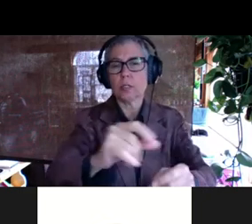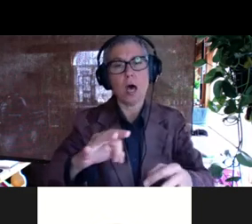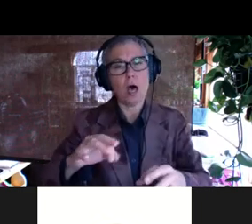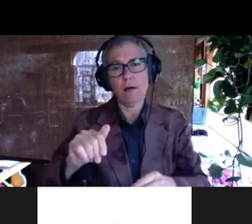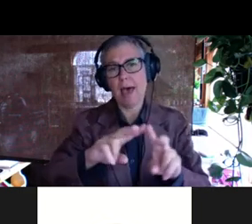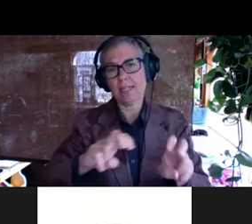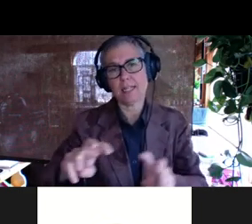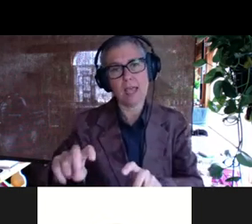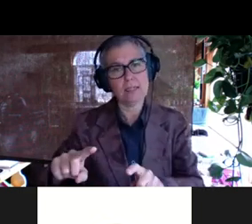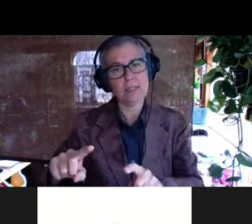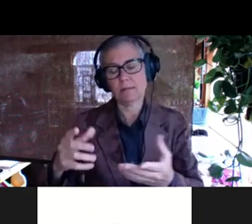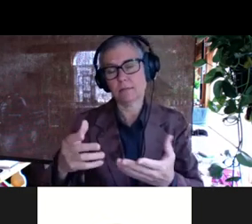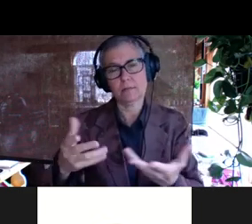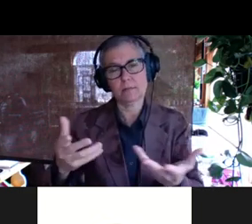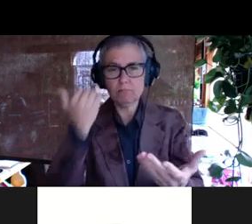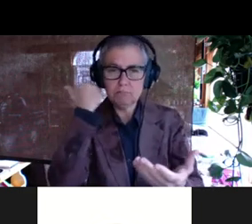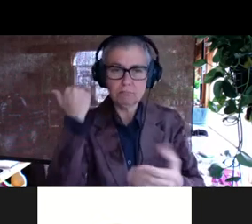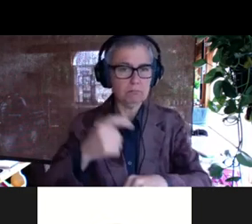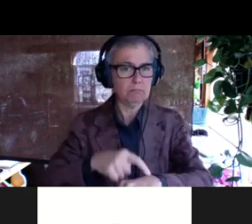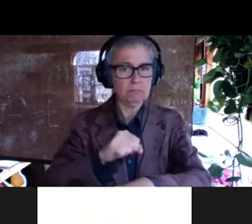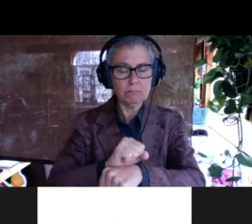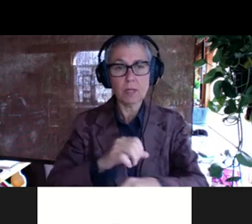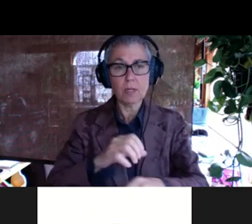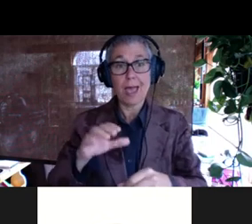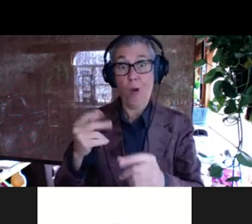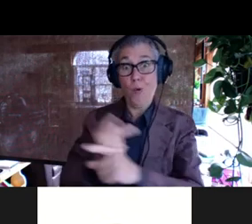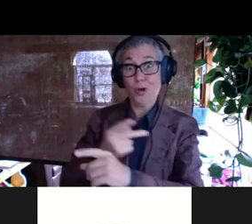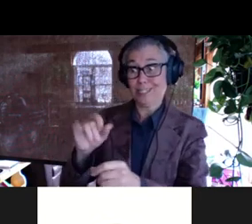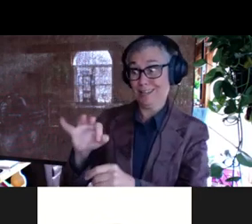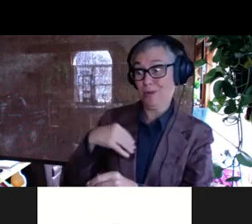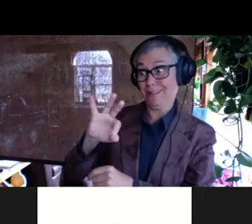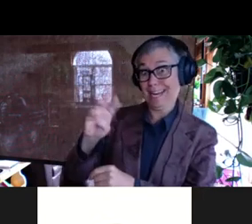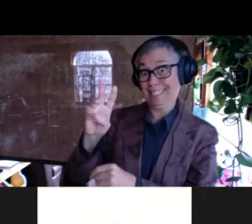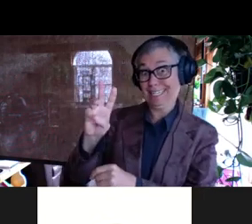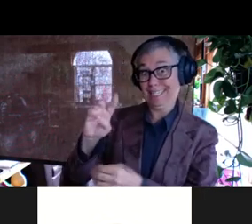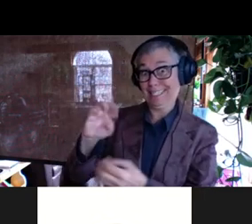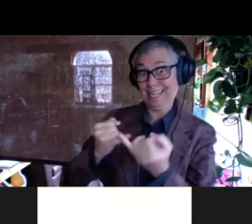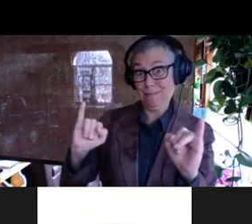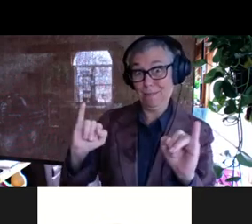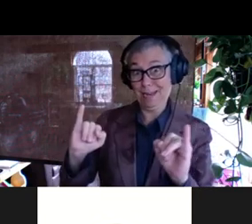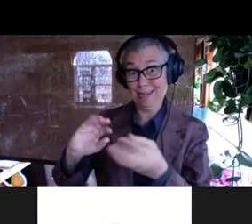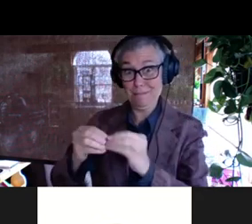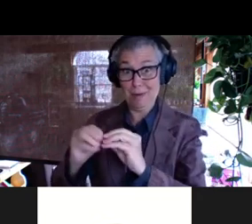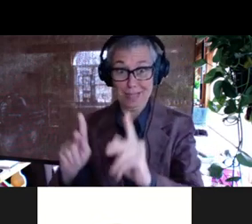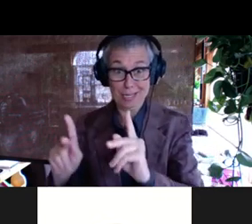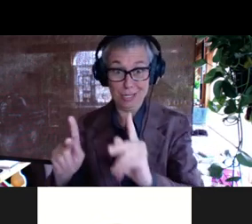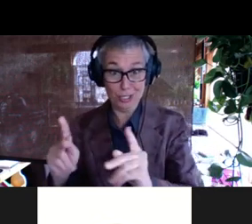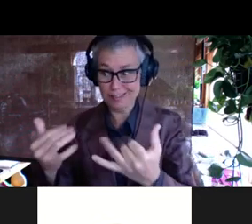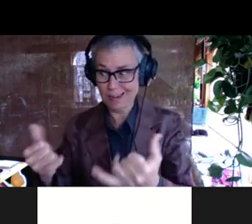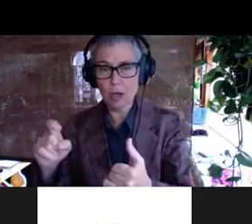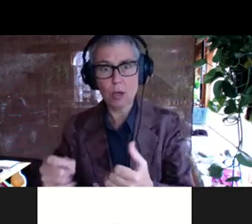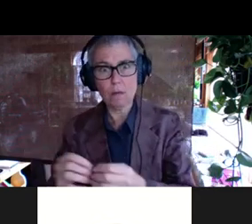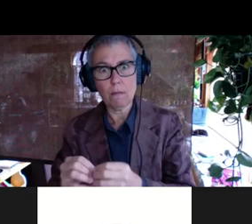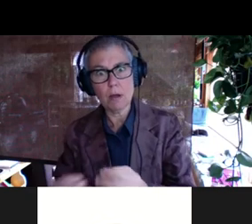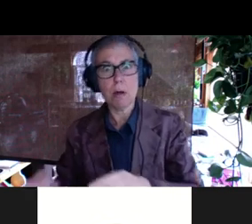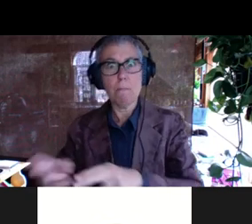assays. And that's even worse, of course, when you have 96 independent populations. Now, now you have to do even more